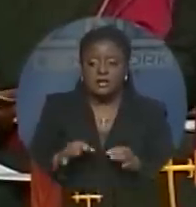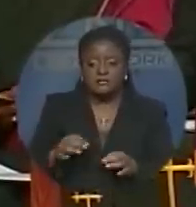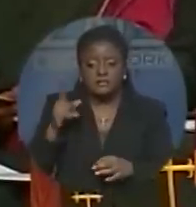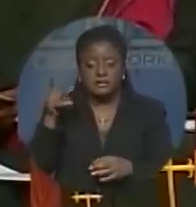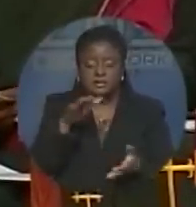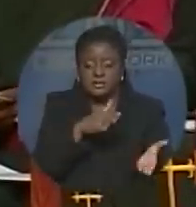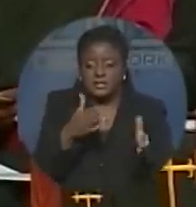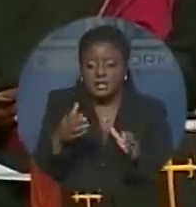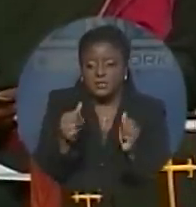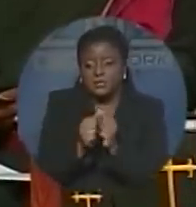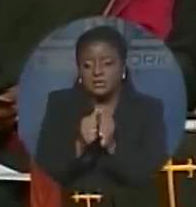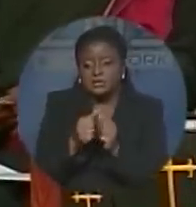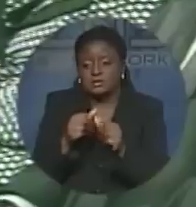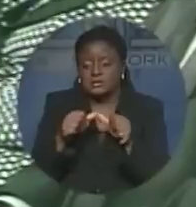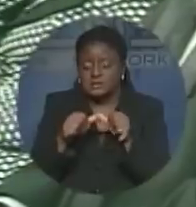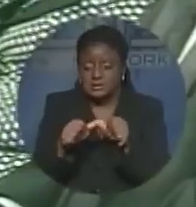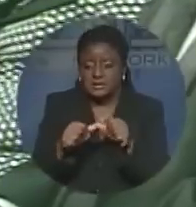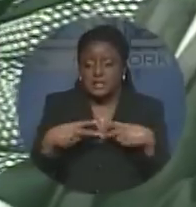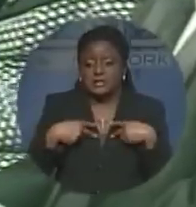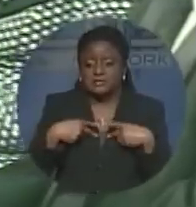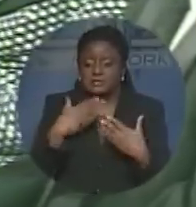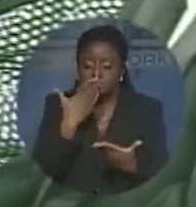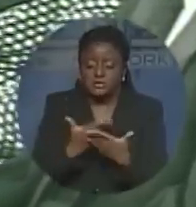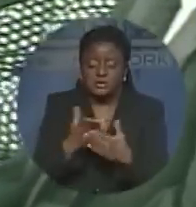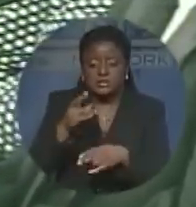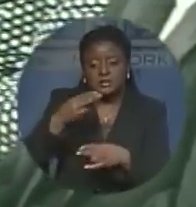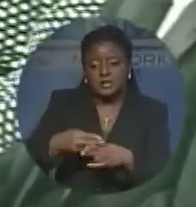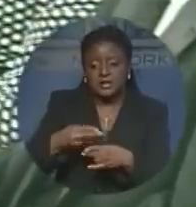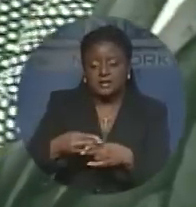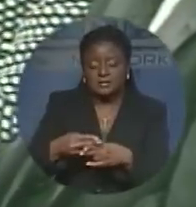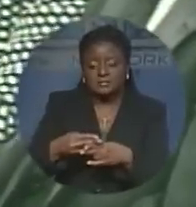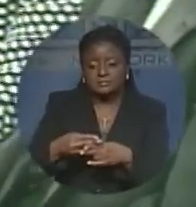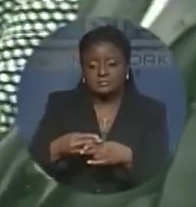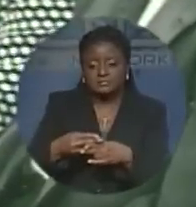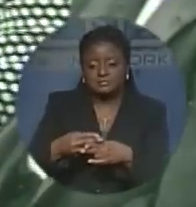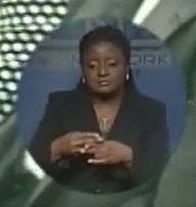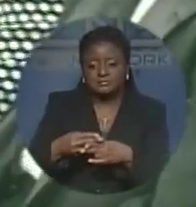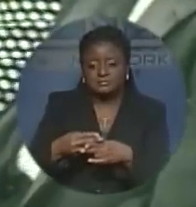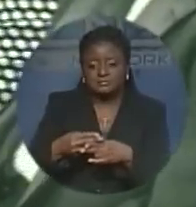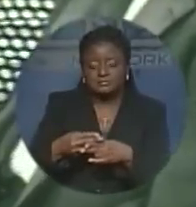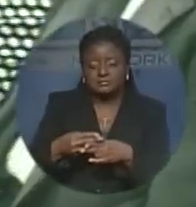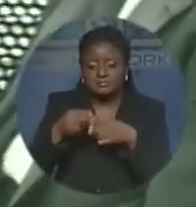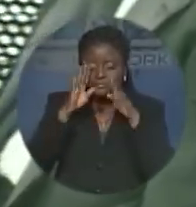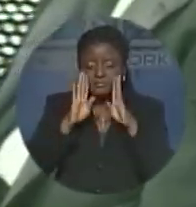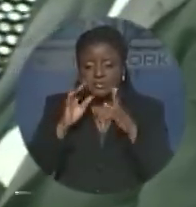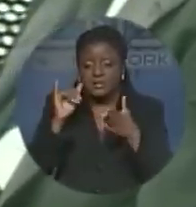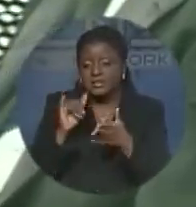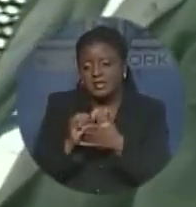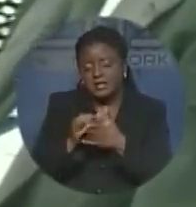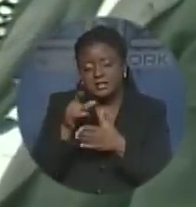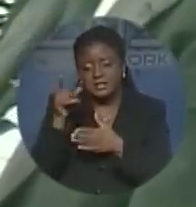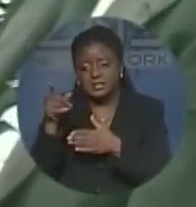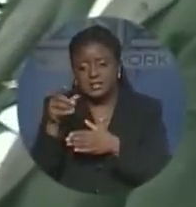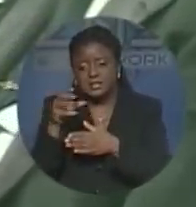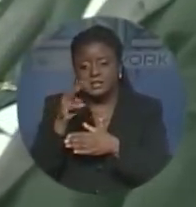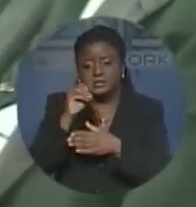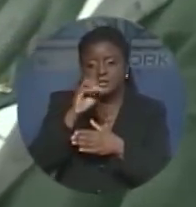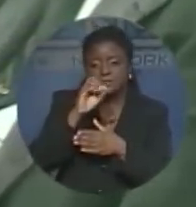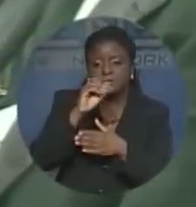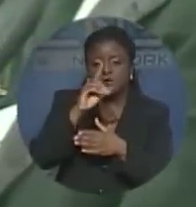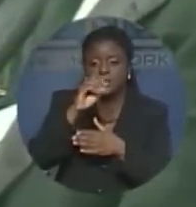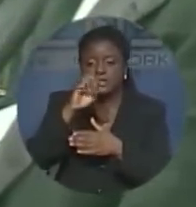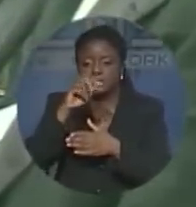name fully intact. It is unfortunate that Sir Clifford's modesty was such that his